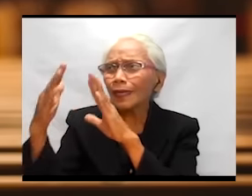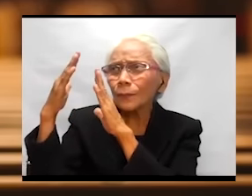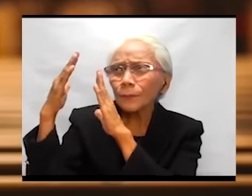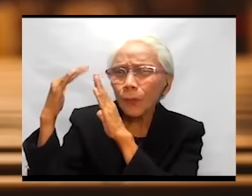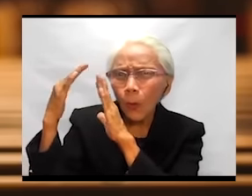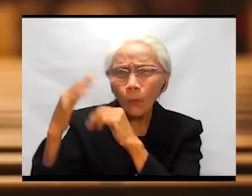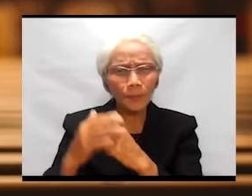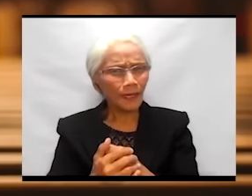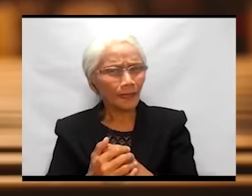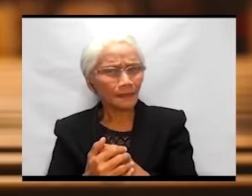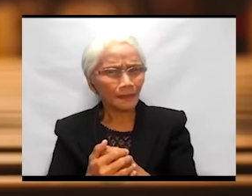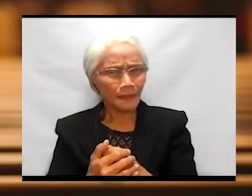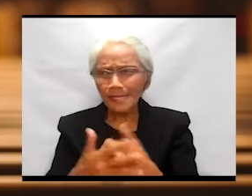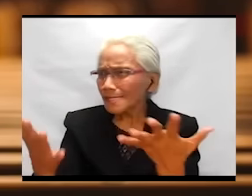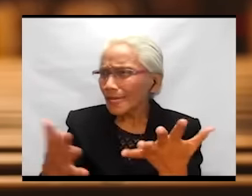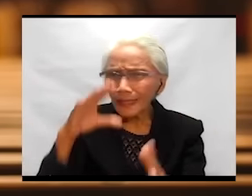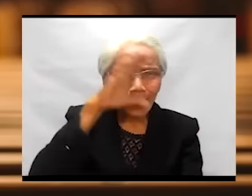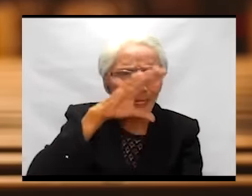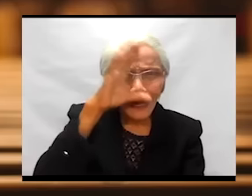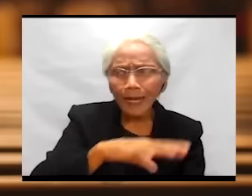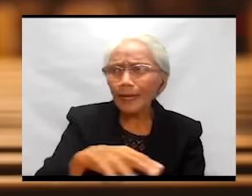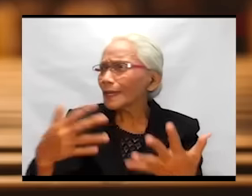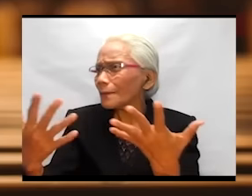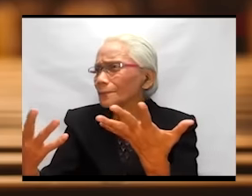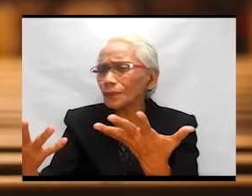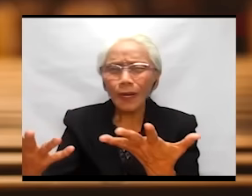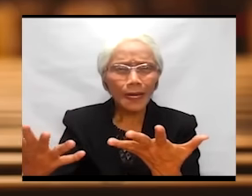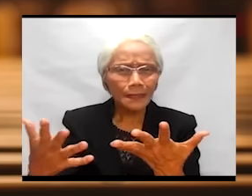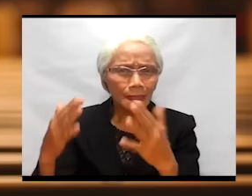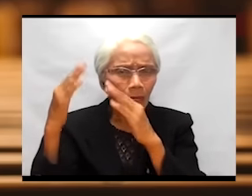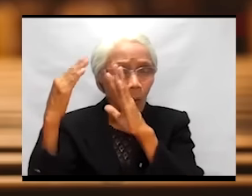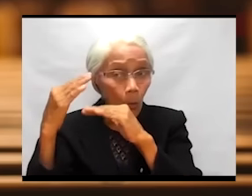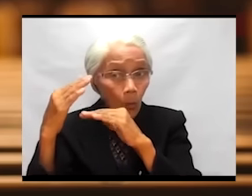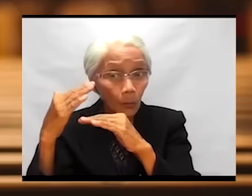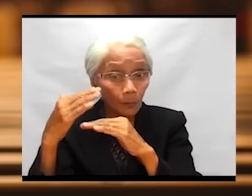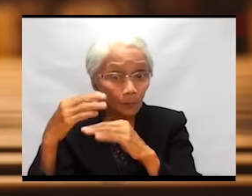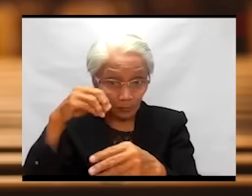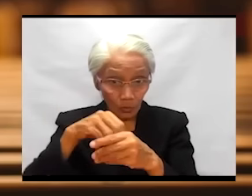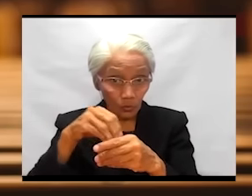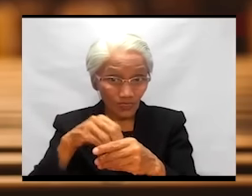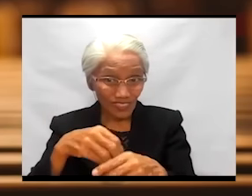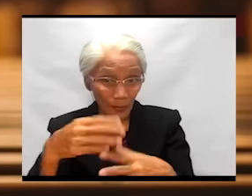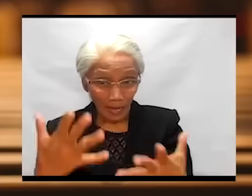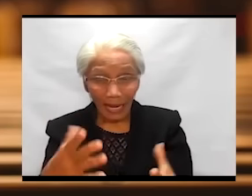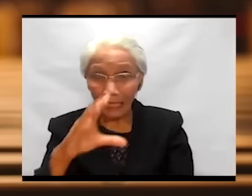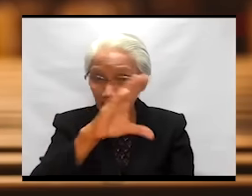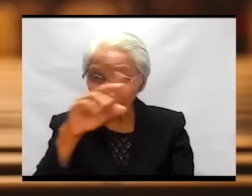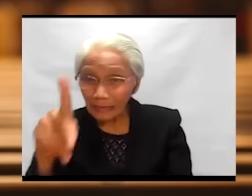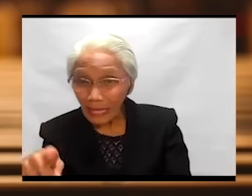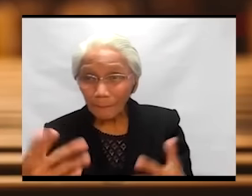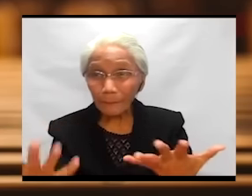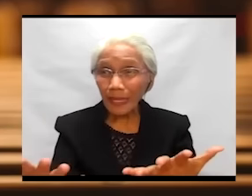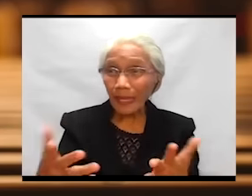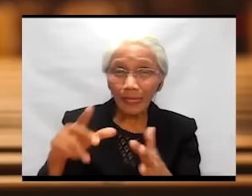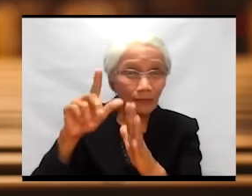hope? Where do we locate our hope? In gadgets? In having the latest